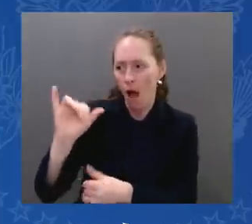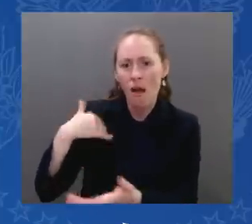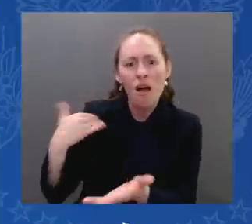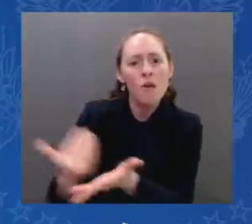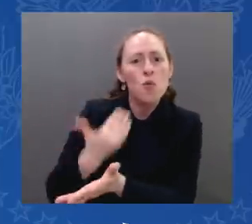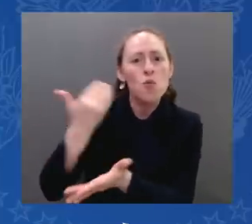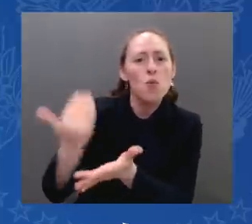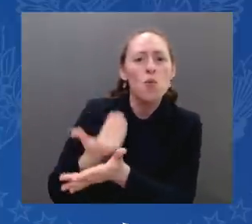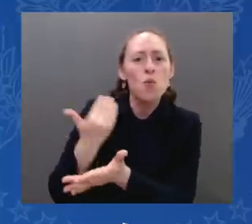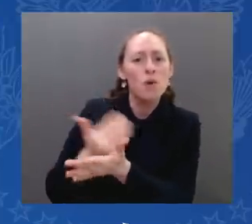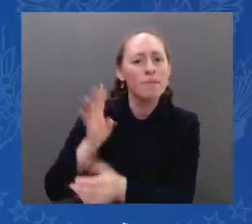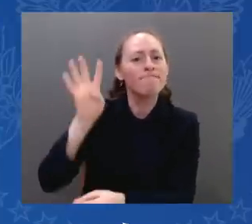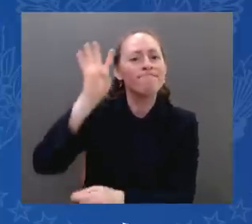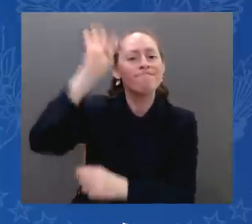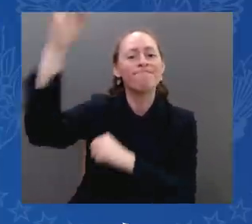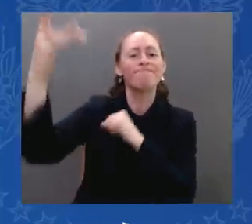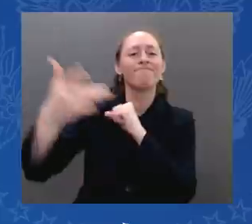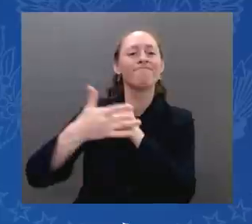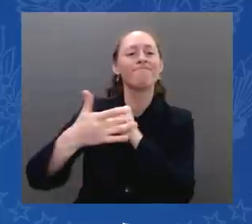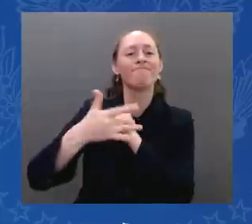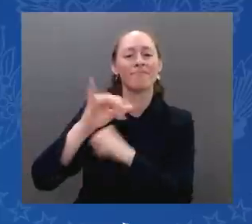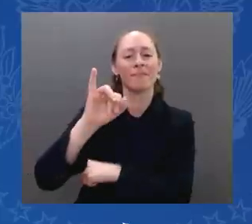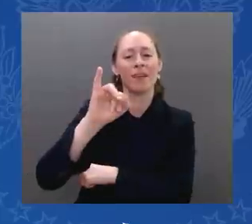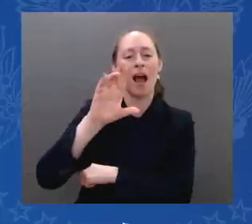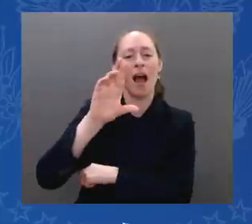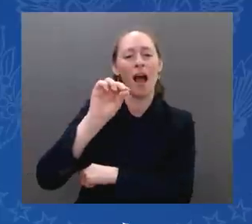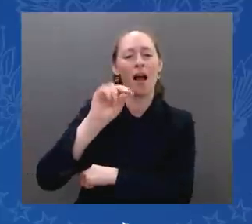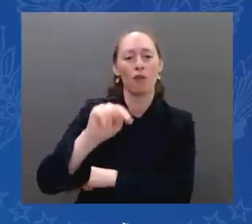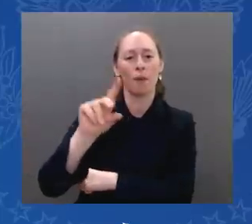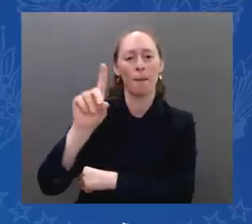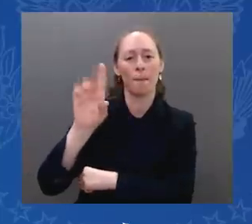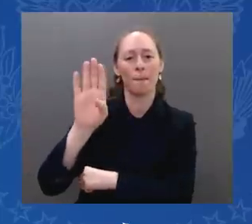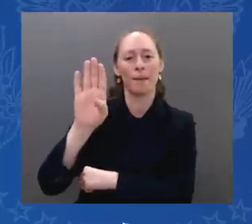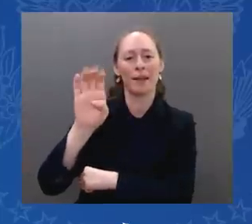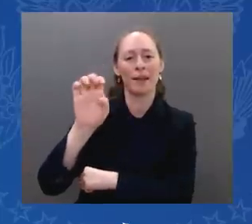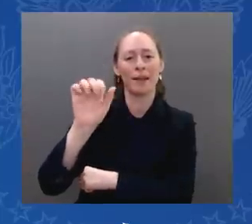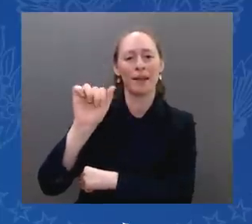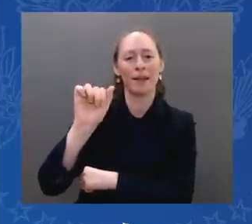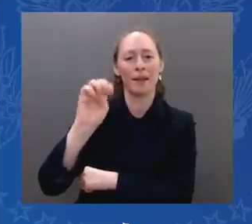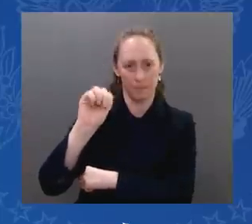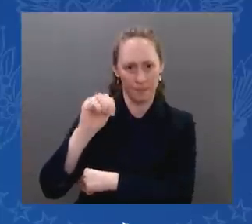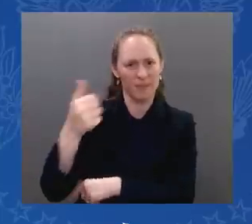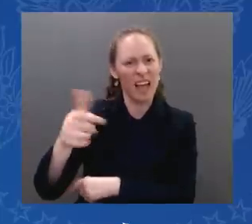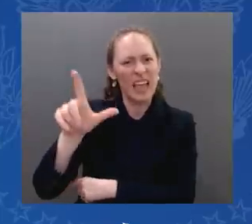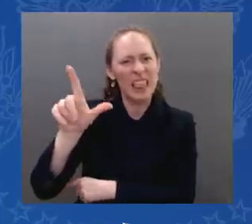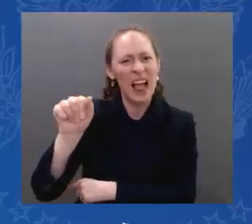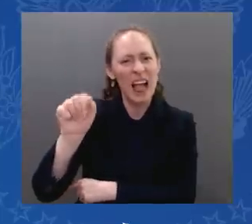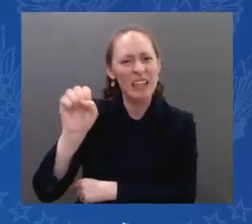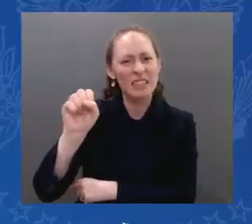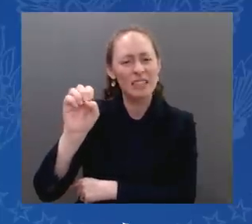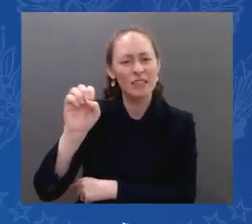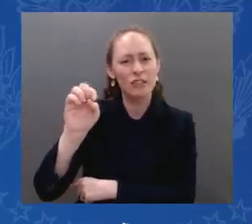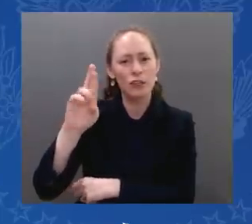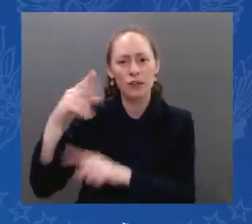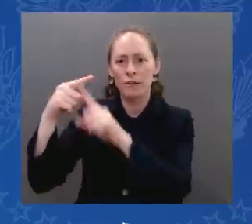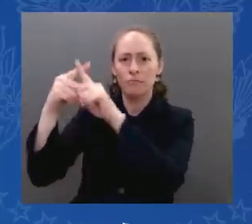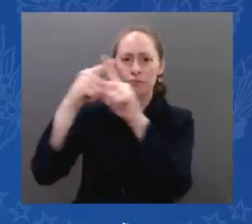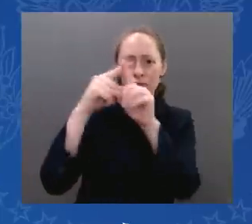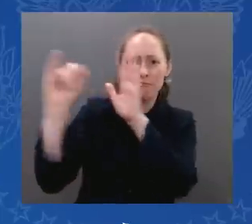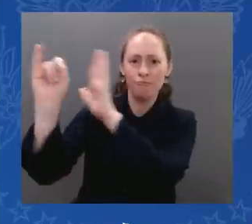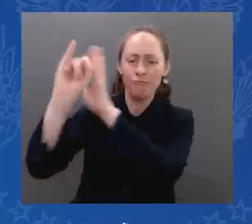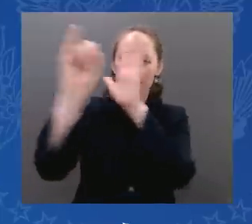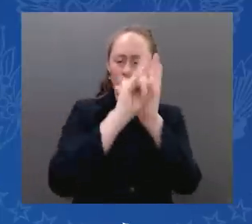and advancements are critical. They're critical because every rocket that is intercepted is a potential life, perhaps